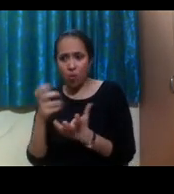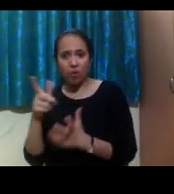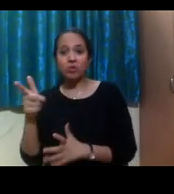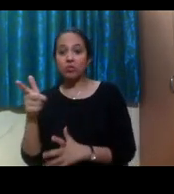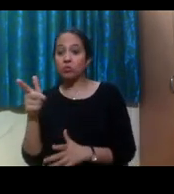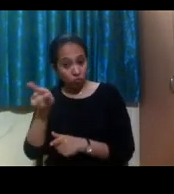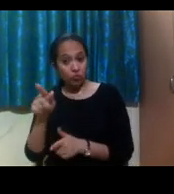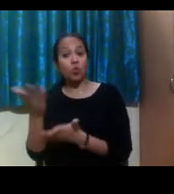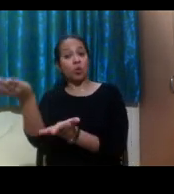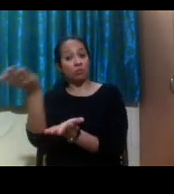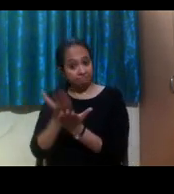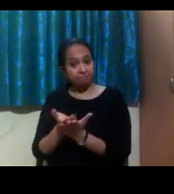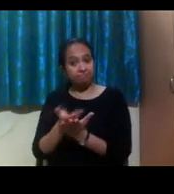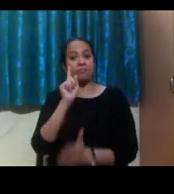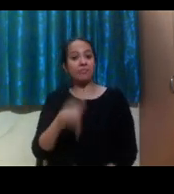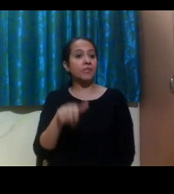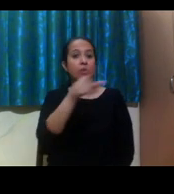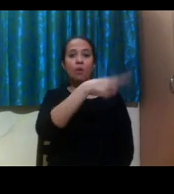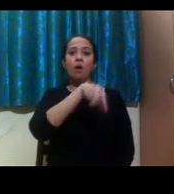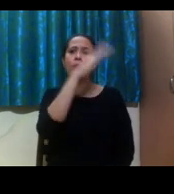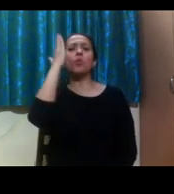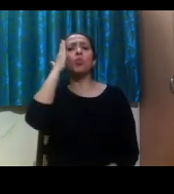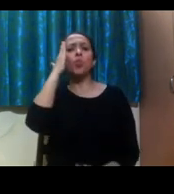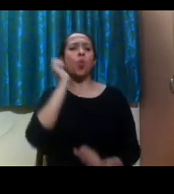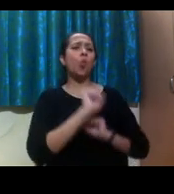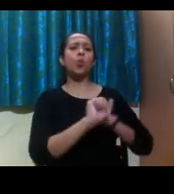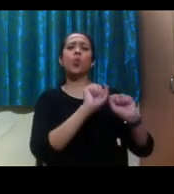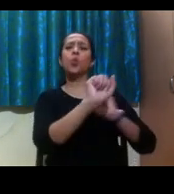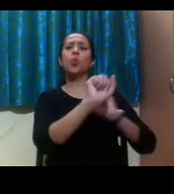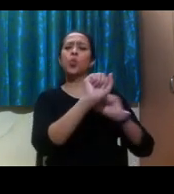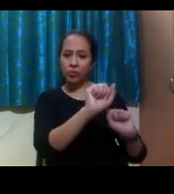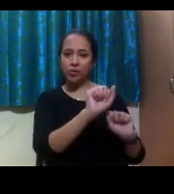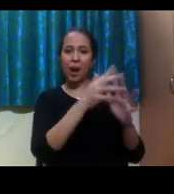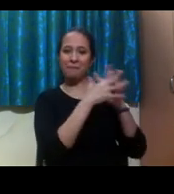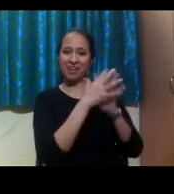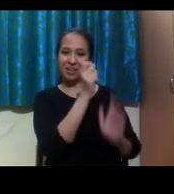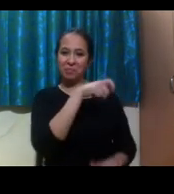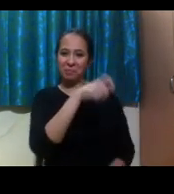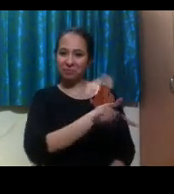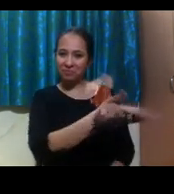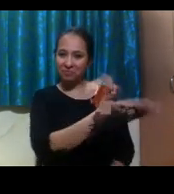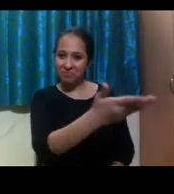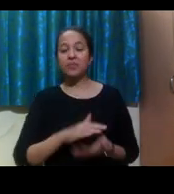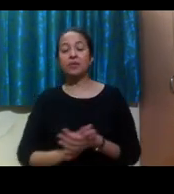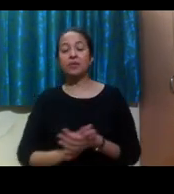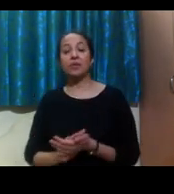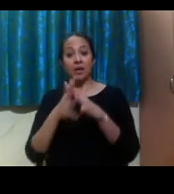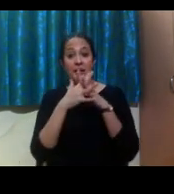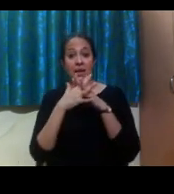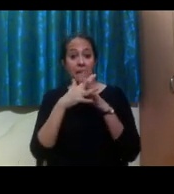important for the person to be able to ask for help. And once you do, Americans are open and happy to help.